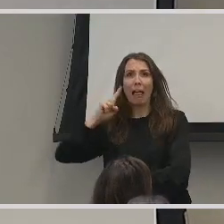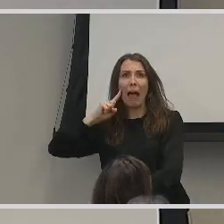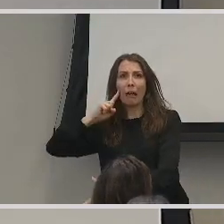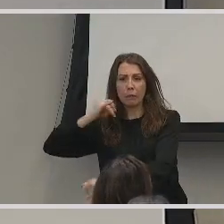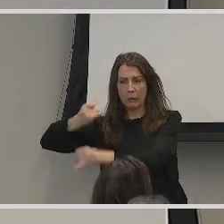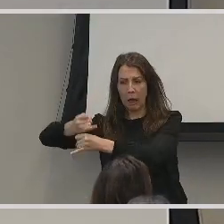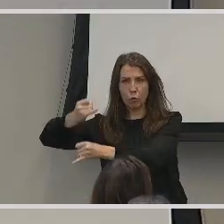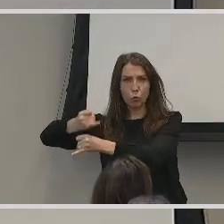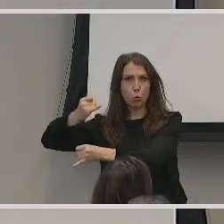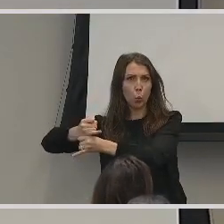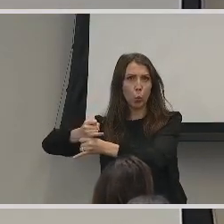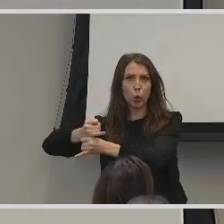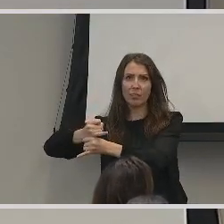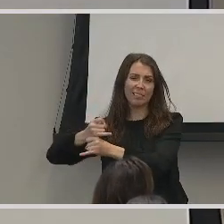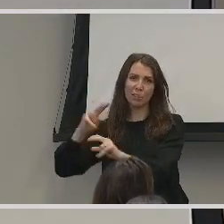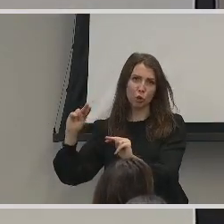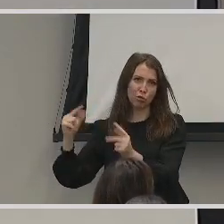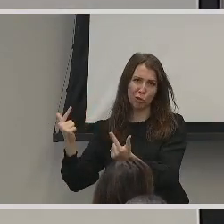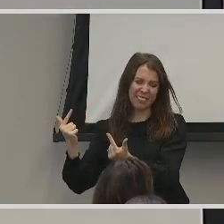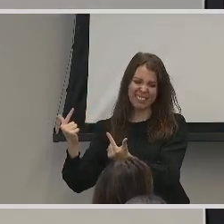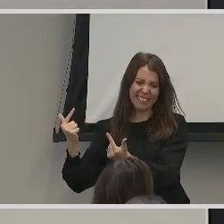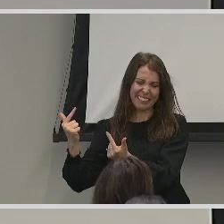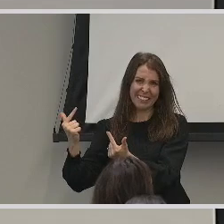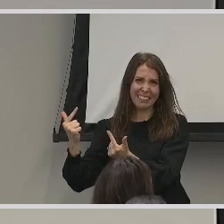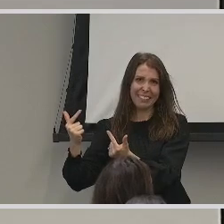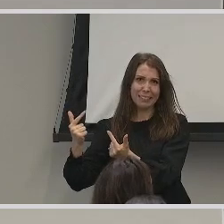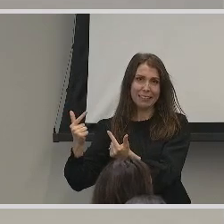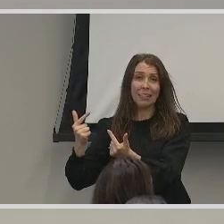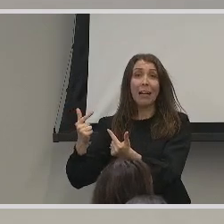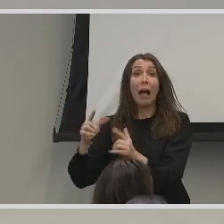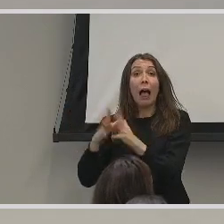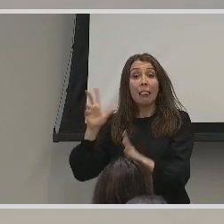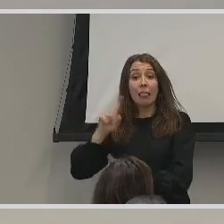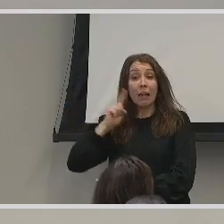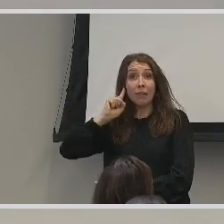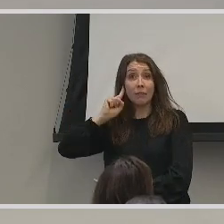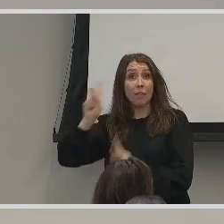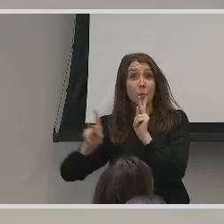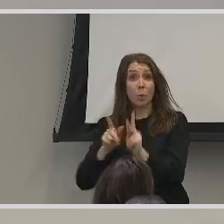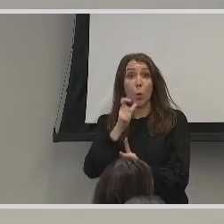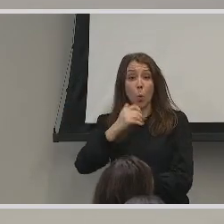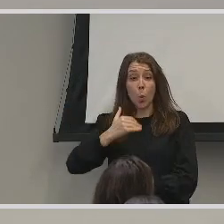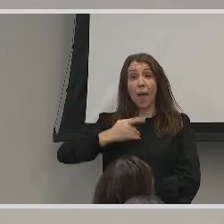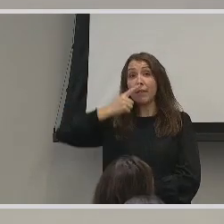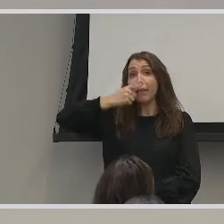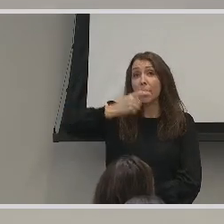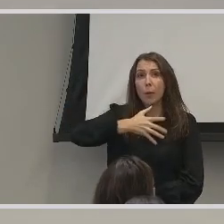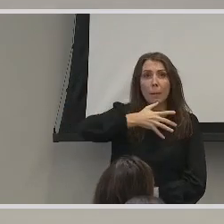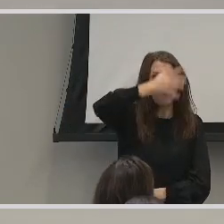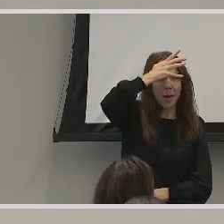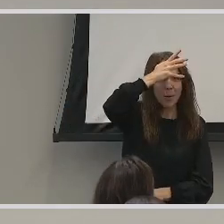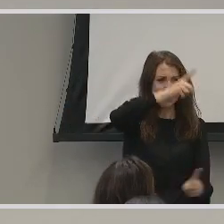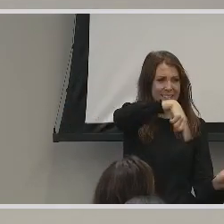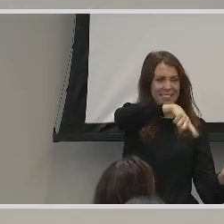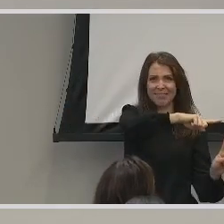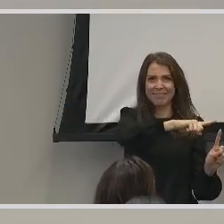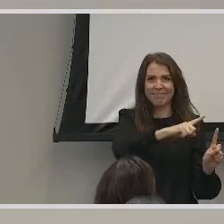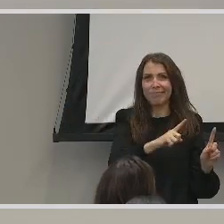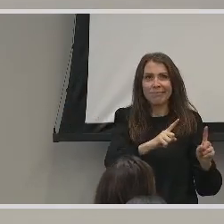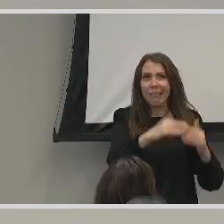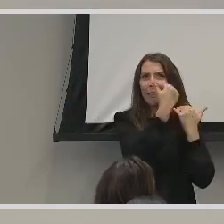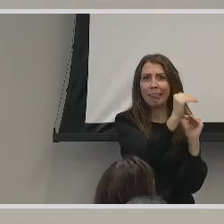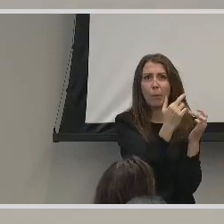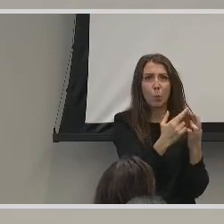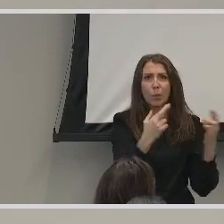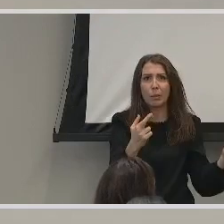are not great. And a lot of deaf people have hearing parents who don't normally have resources